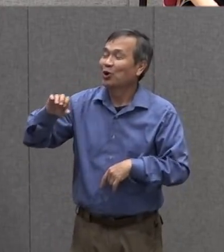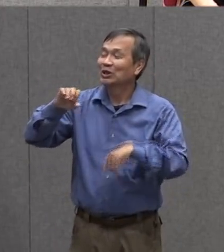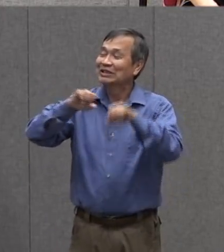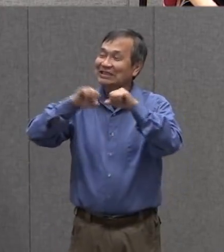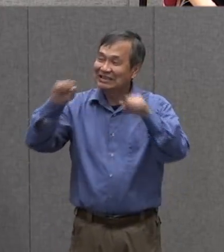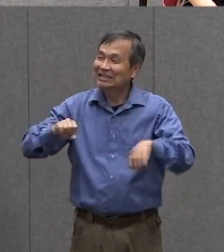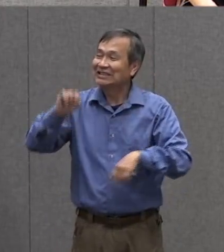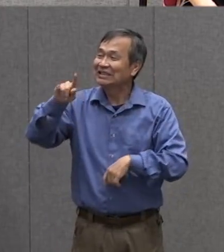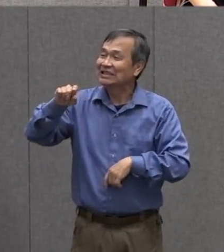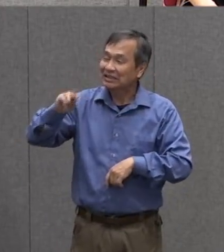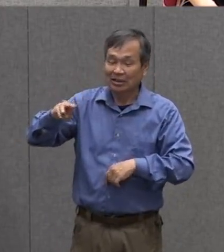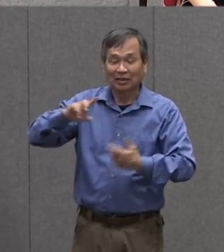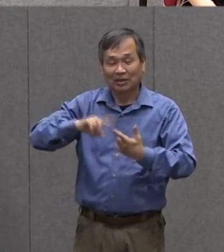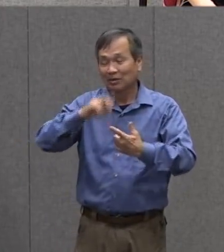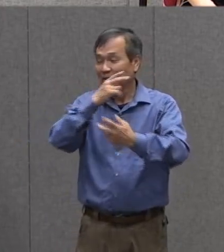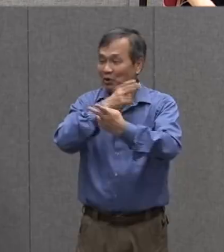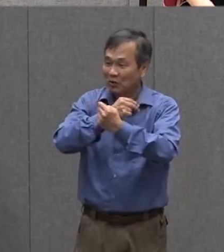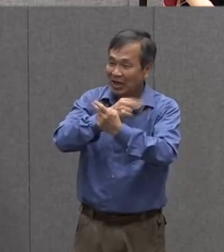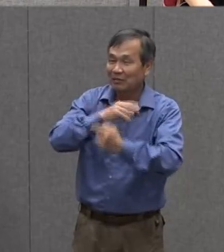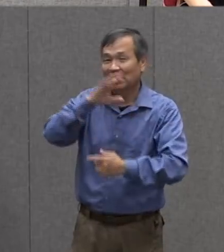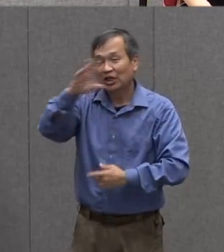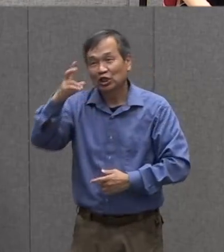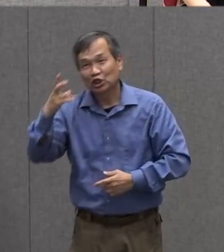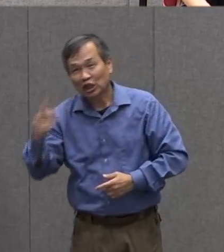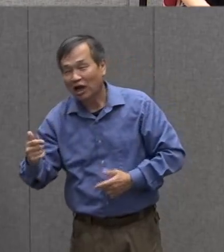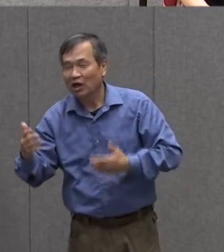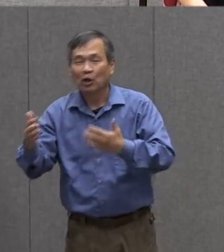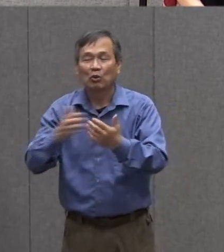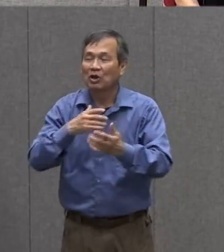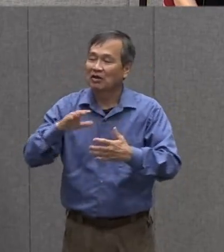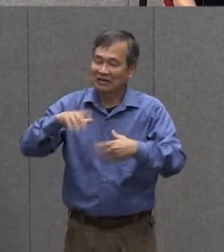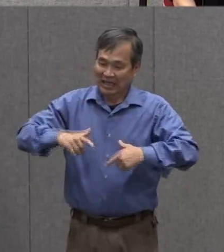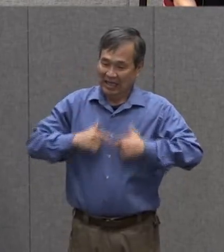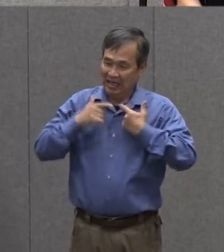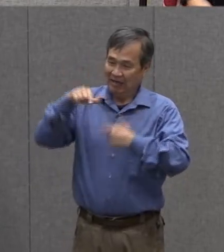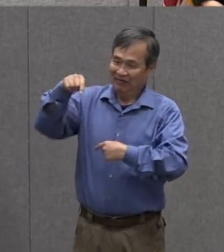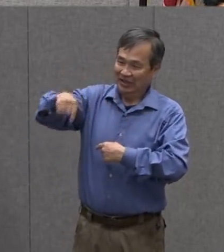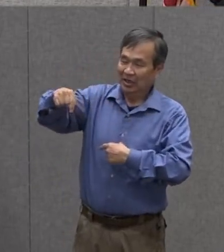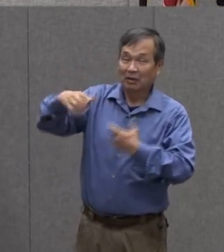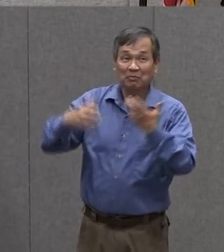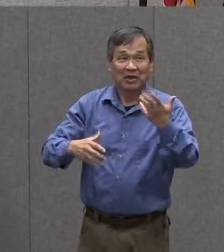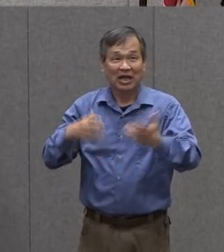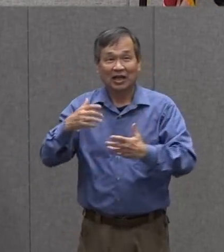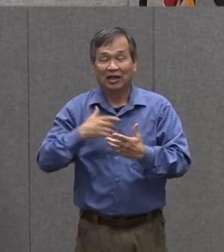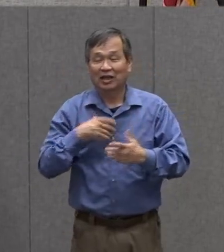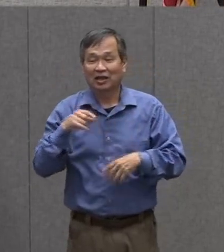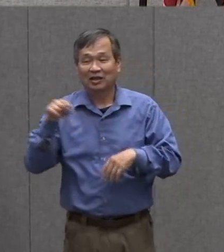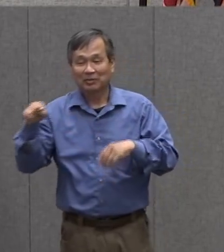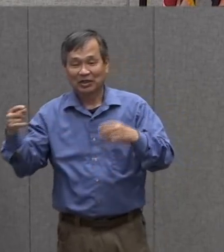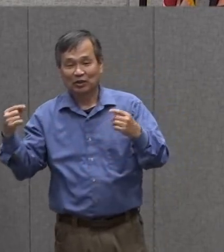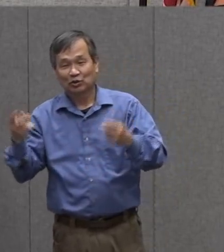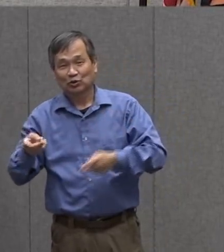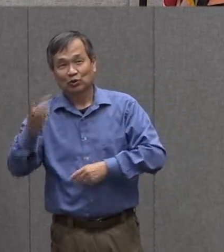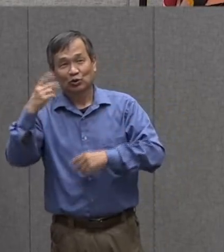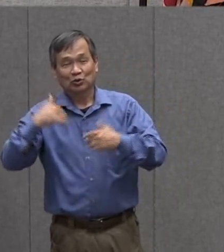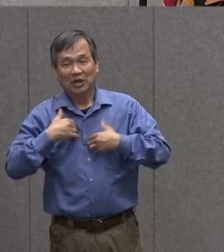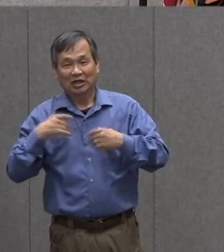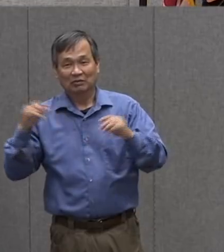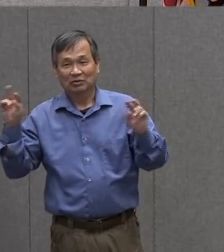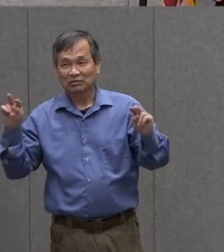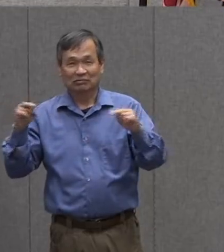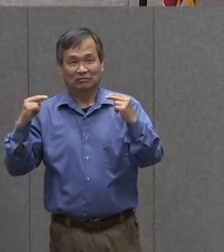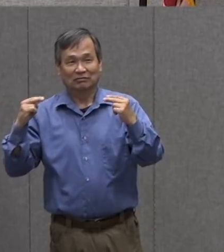your rabbit is and your dog share and in this case they might not have wanted to share very well right